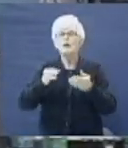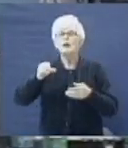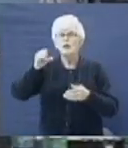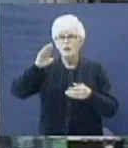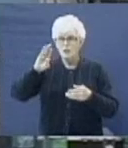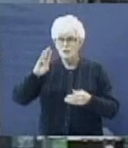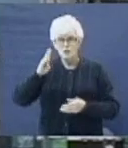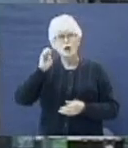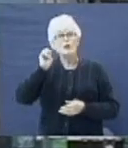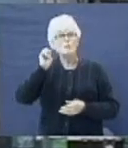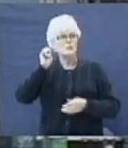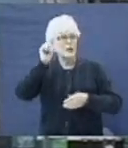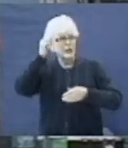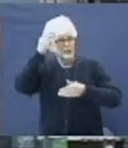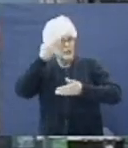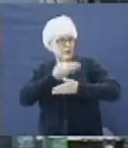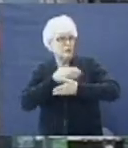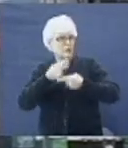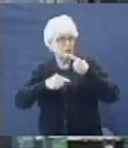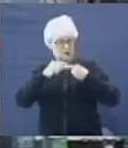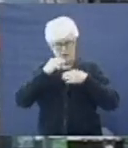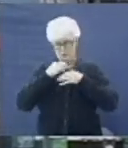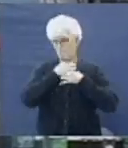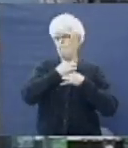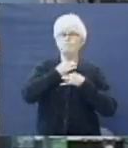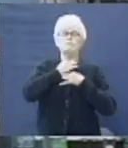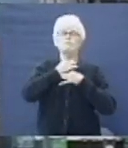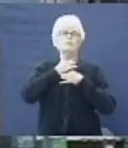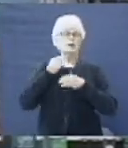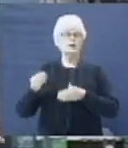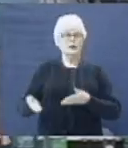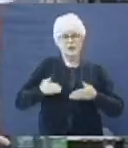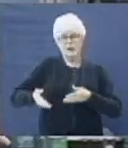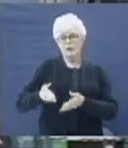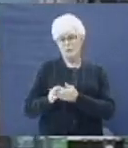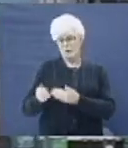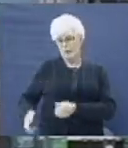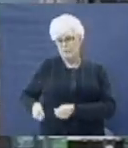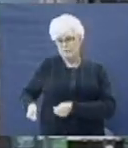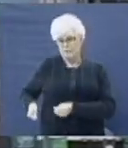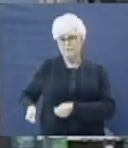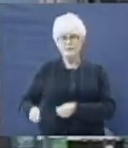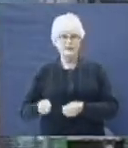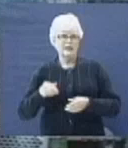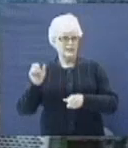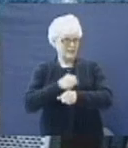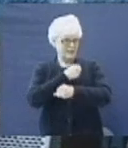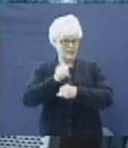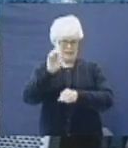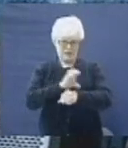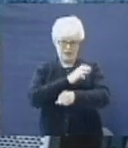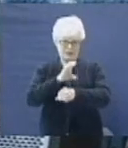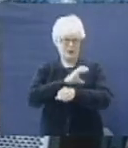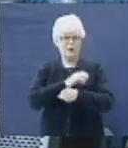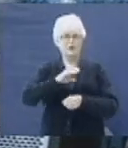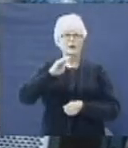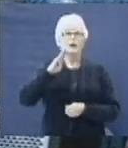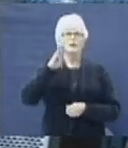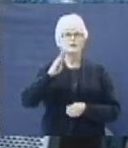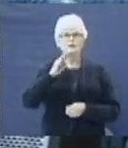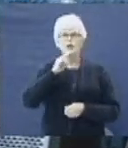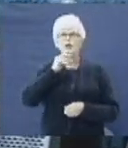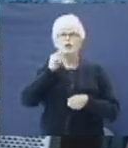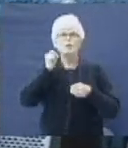came in a suit and a tie. I believe they would have been carrying their Bible. I believe they would have been singing in the choir. Job